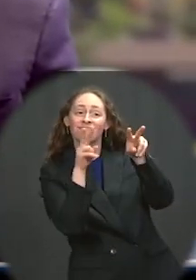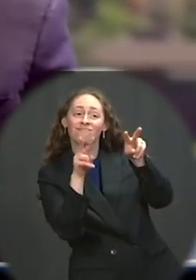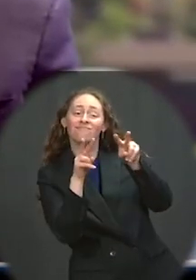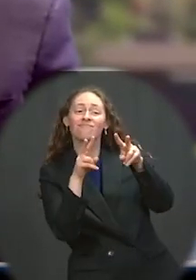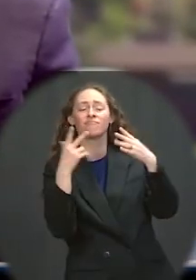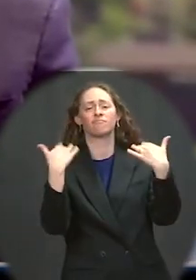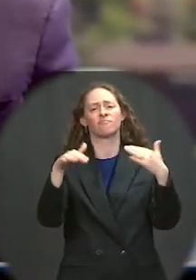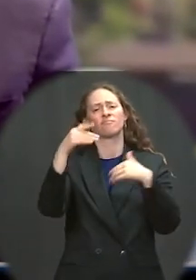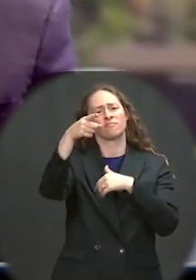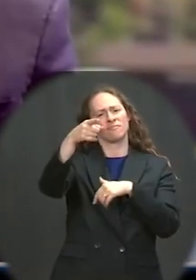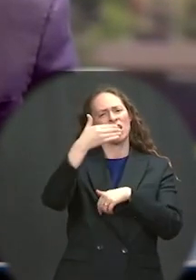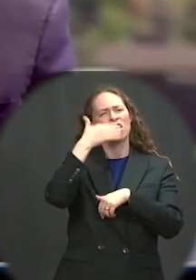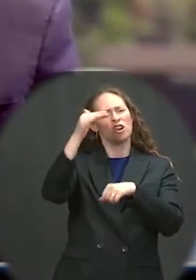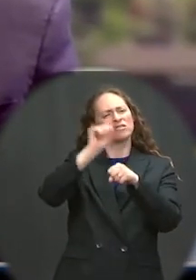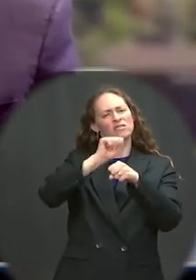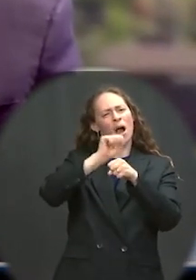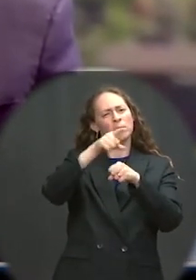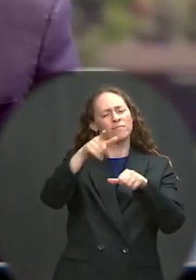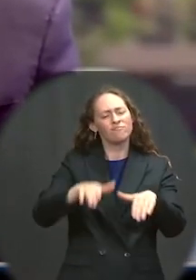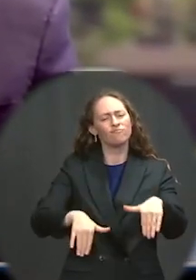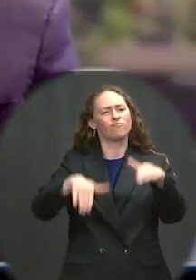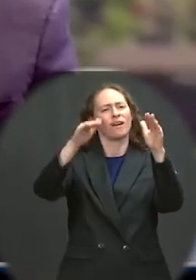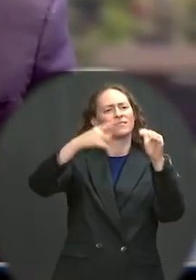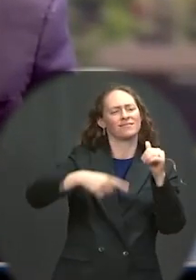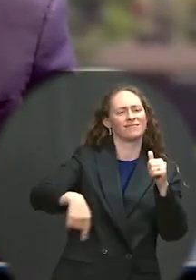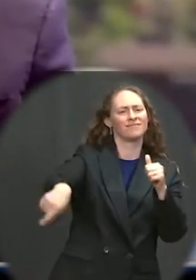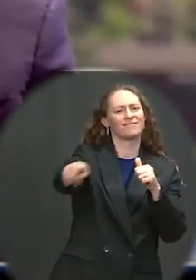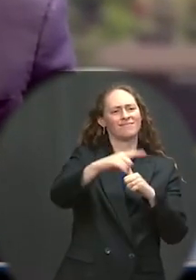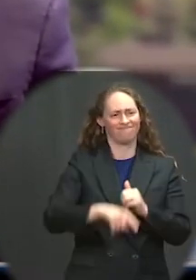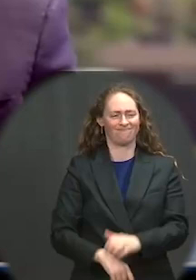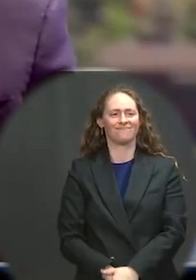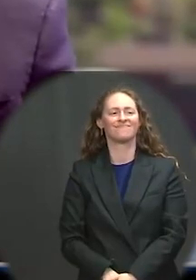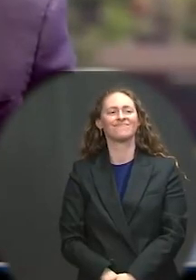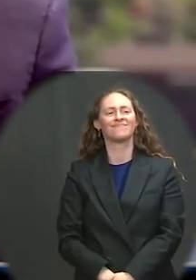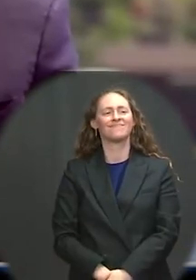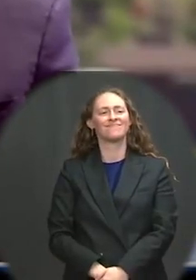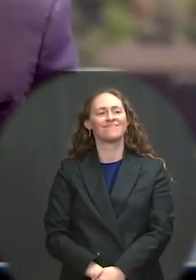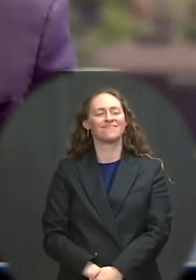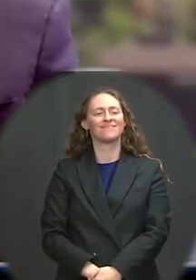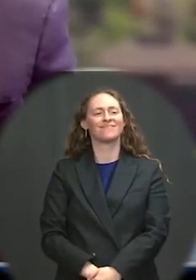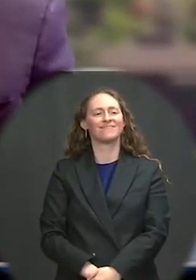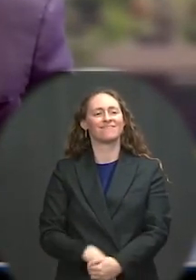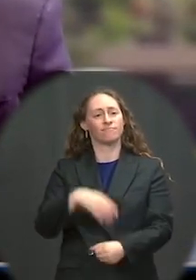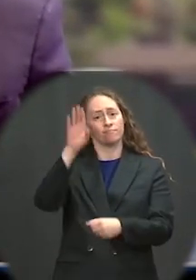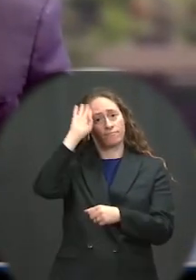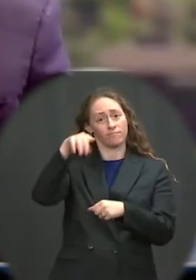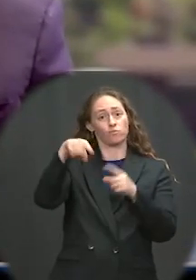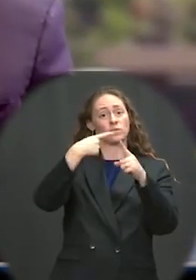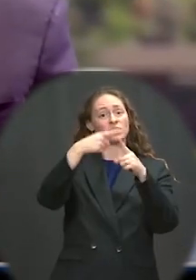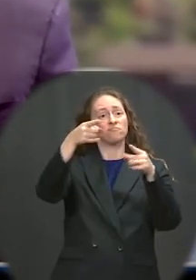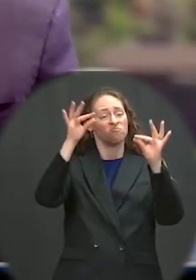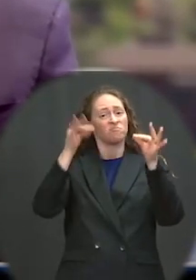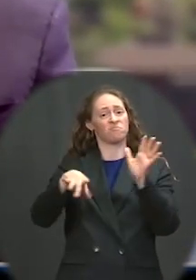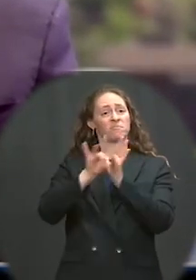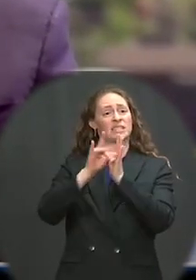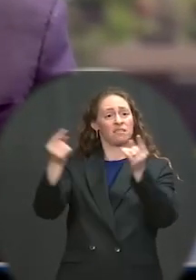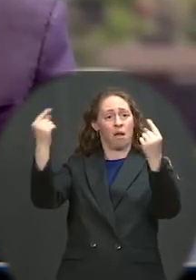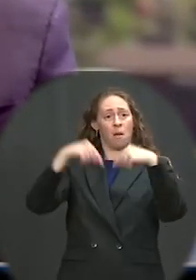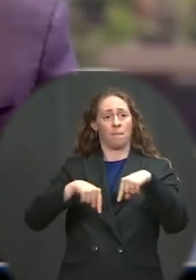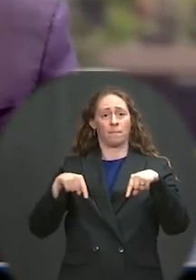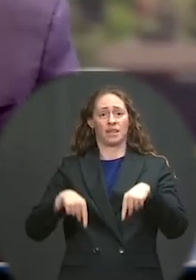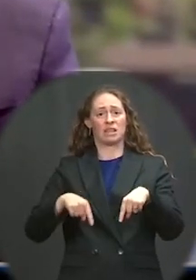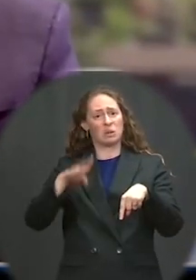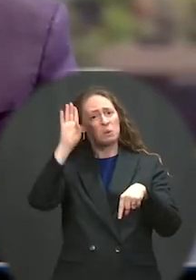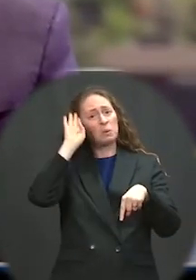and men. Cadets, you knew when you chose the academy you were choosing a more difficult path than some of your high